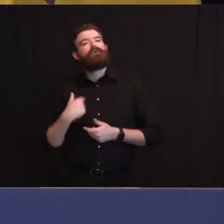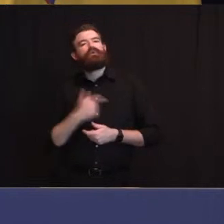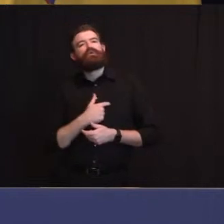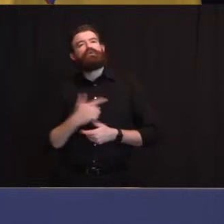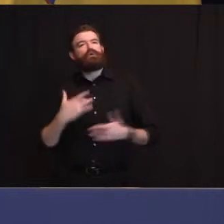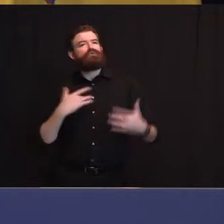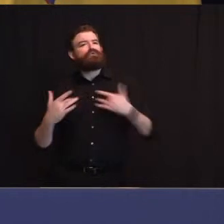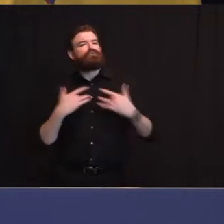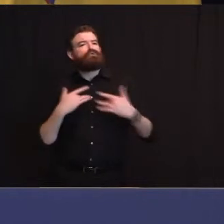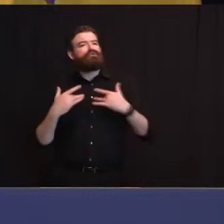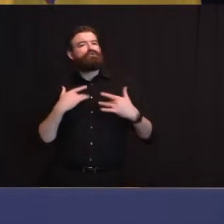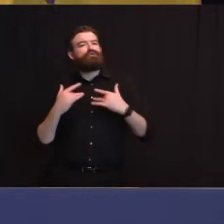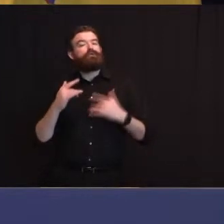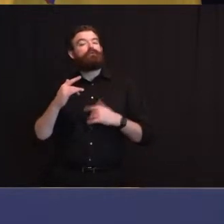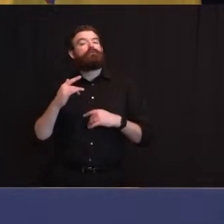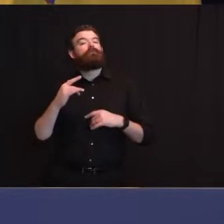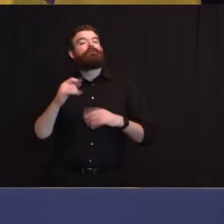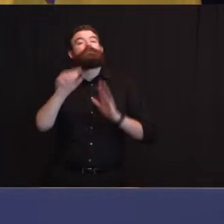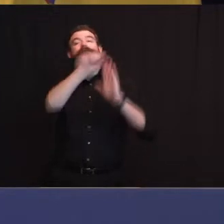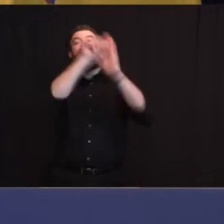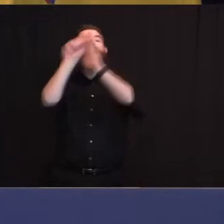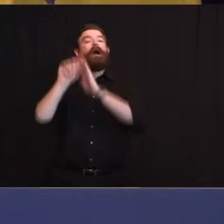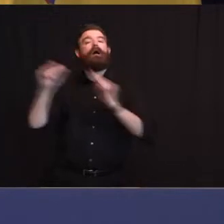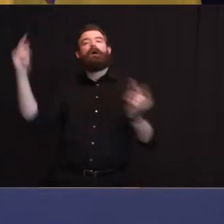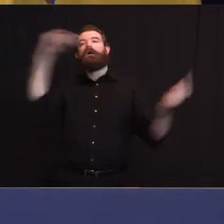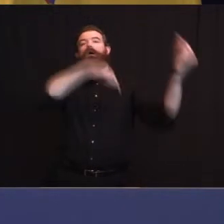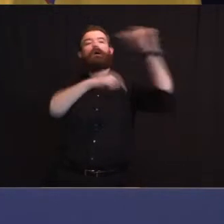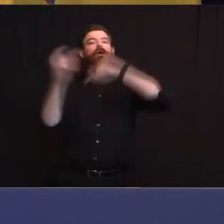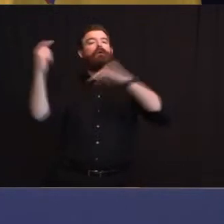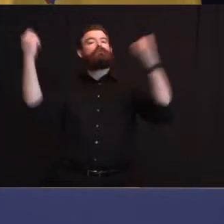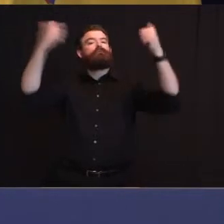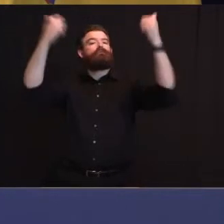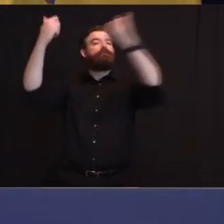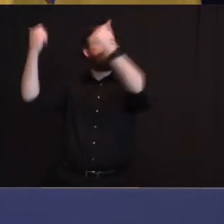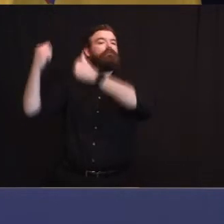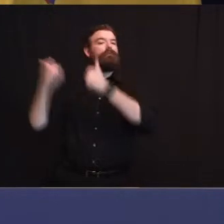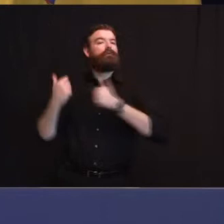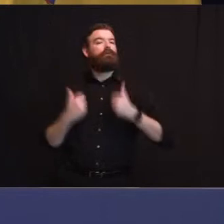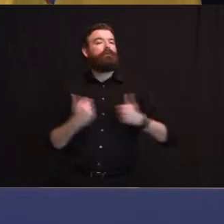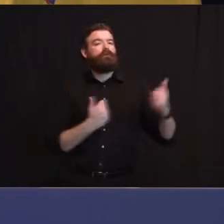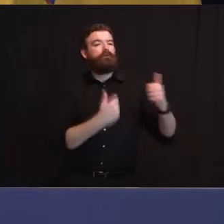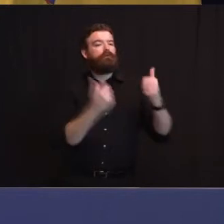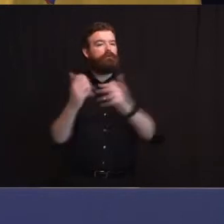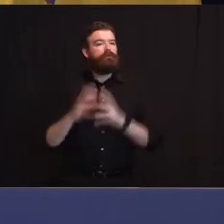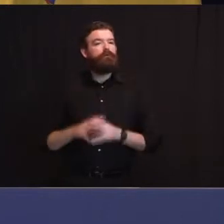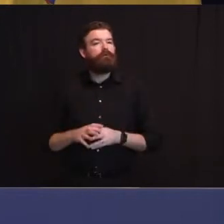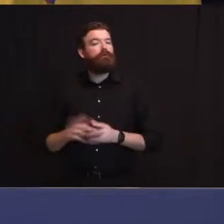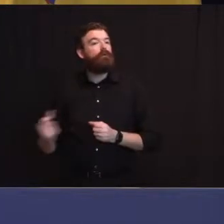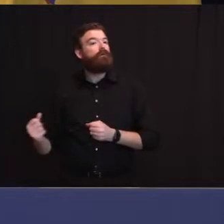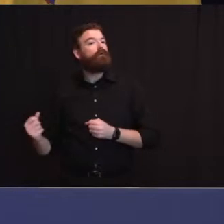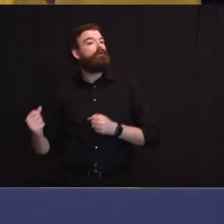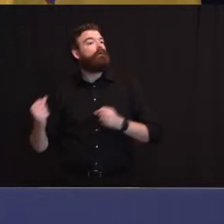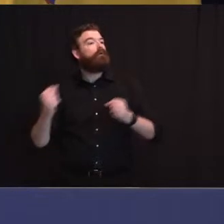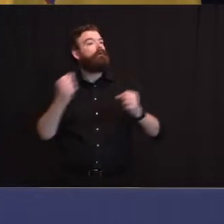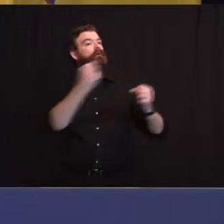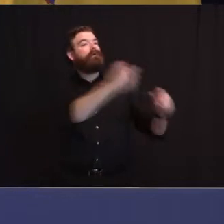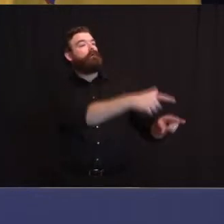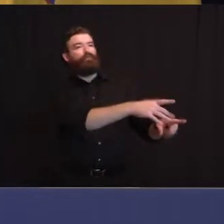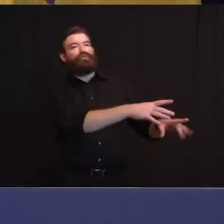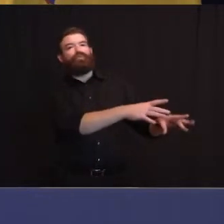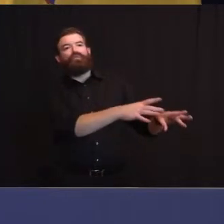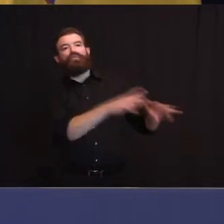because of the adjacent realities that they bring that you're by definition you've got traveling parties you've got people